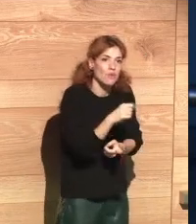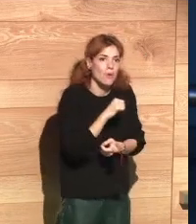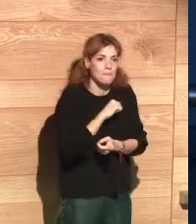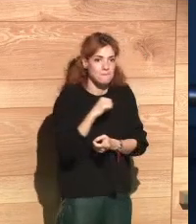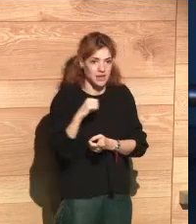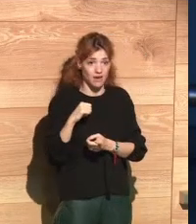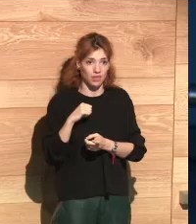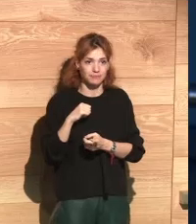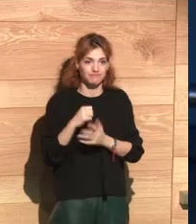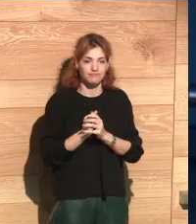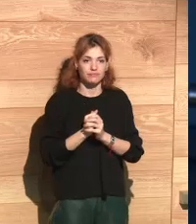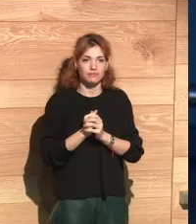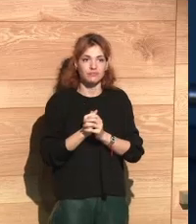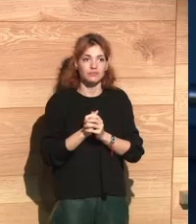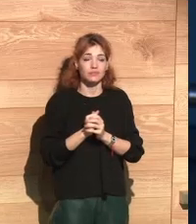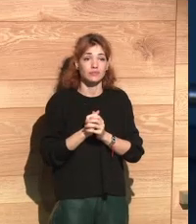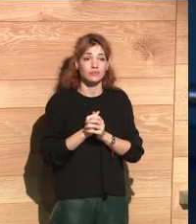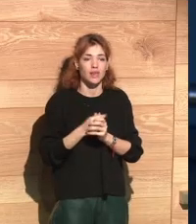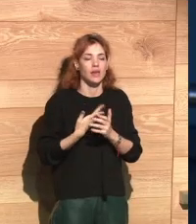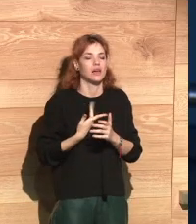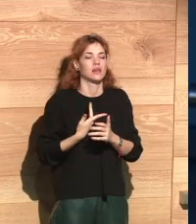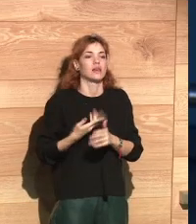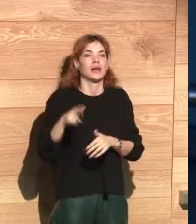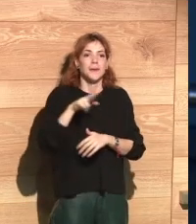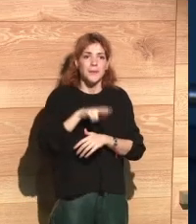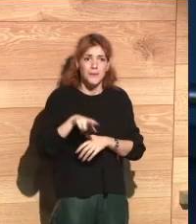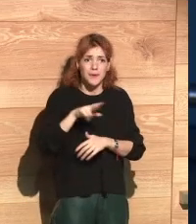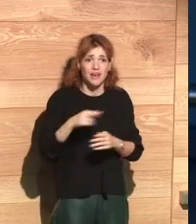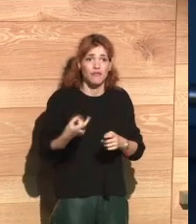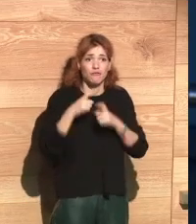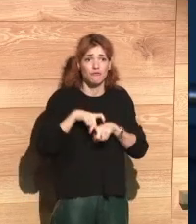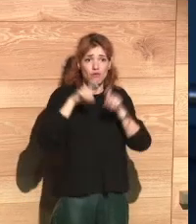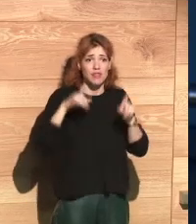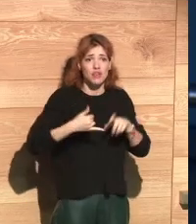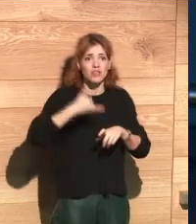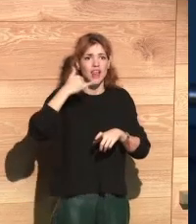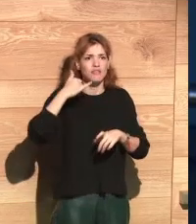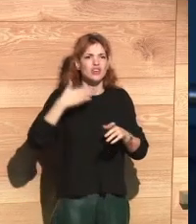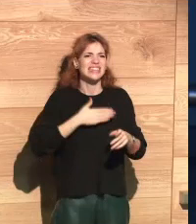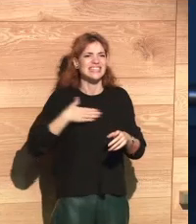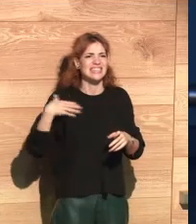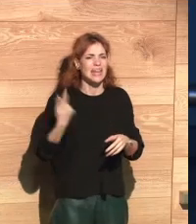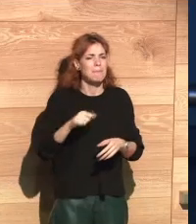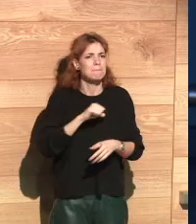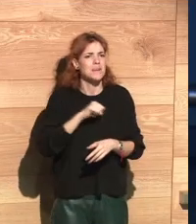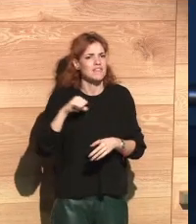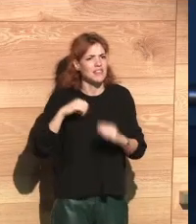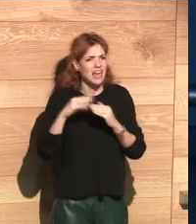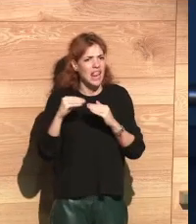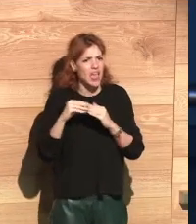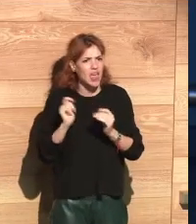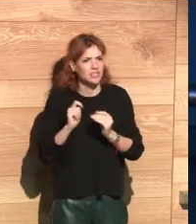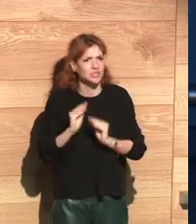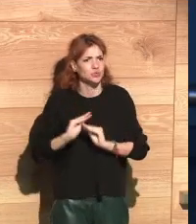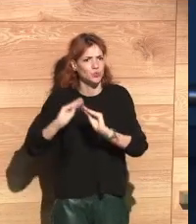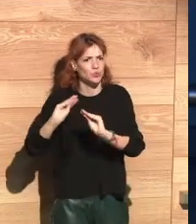time the privacy of each of these individuals at a personal level. We are concerned in